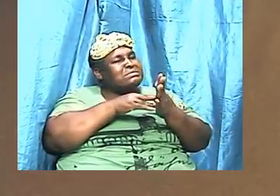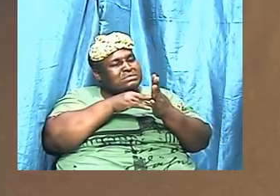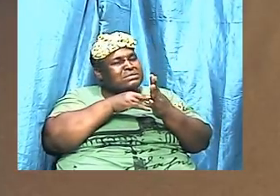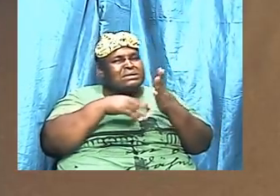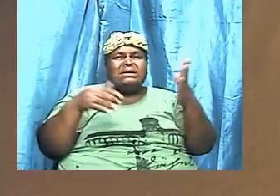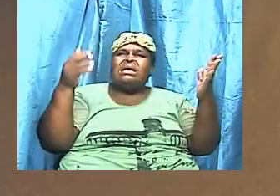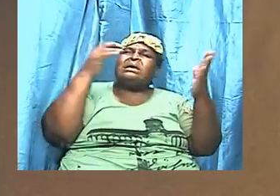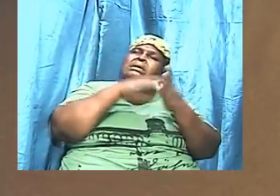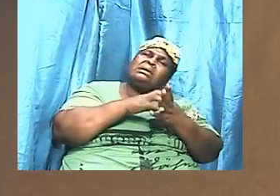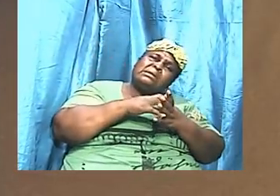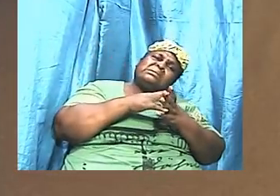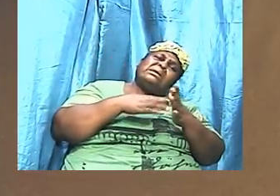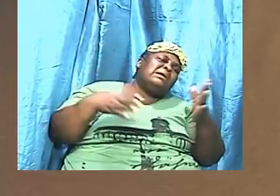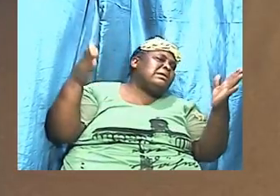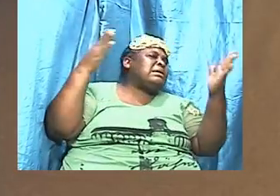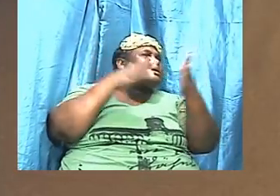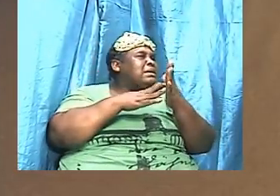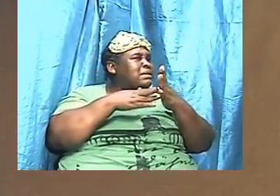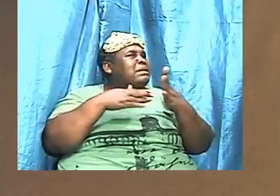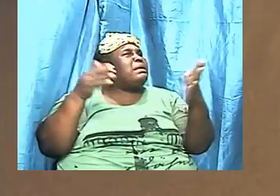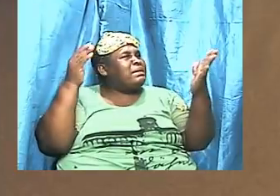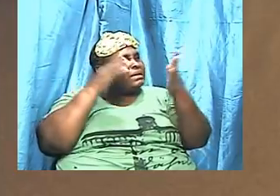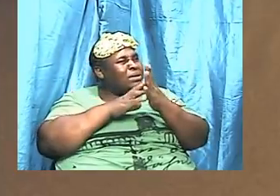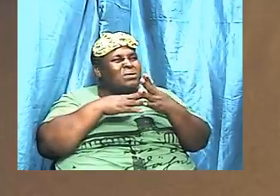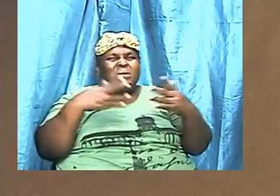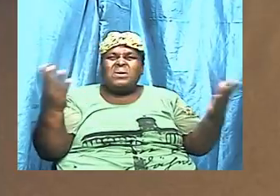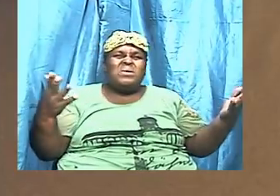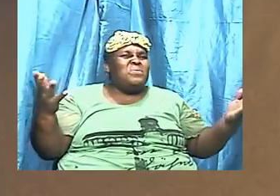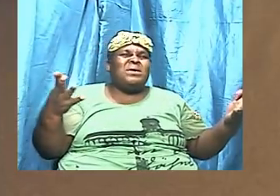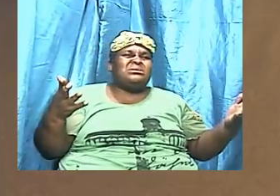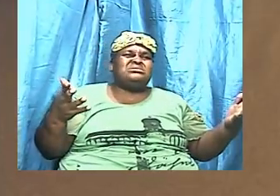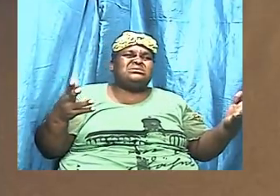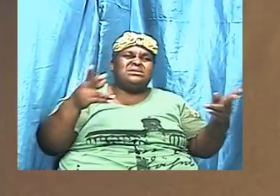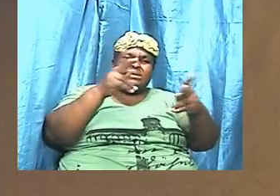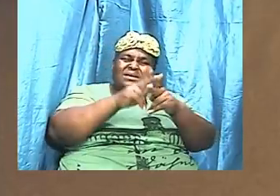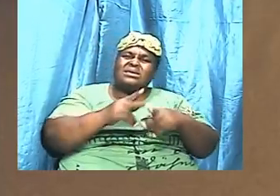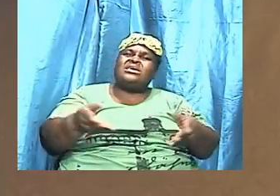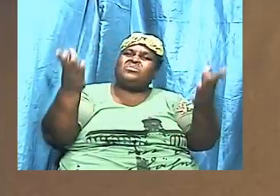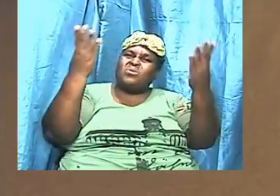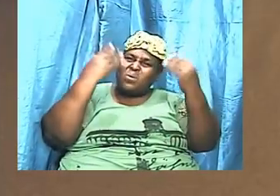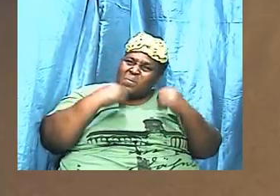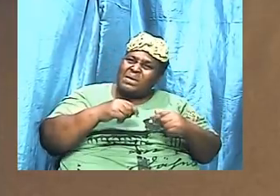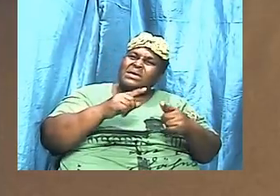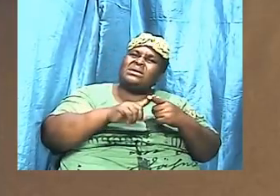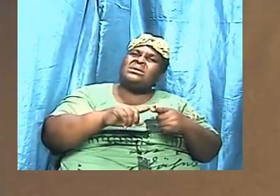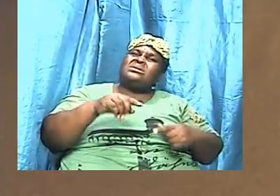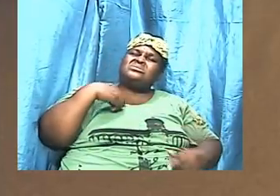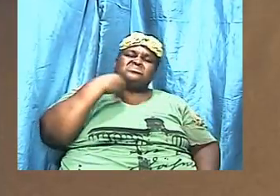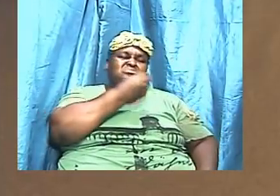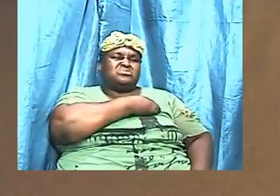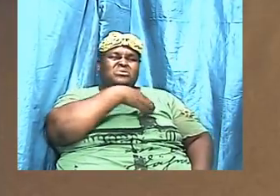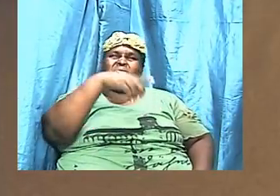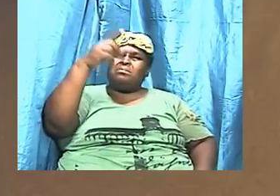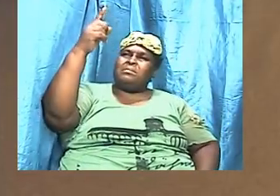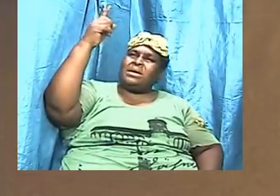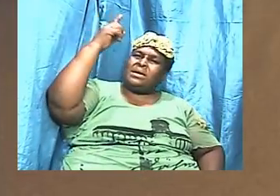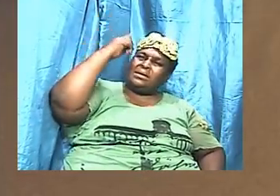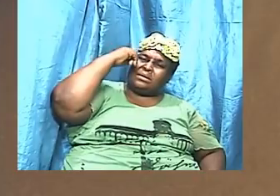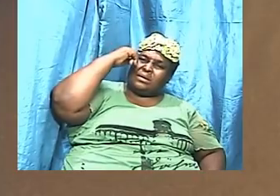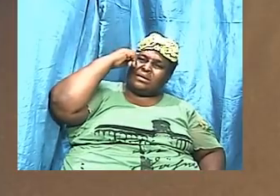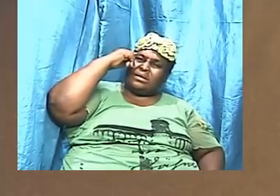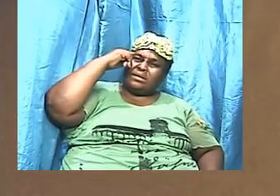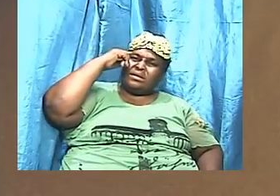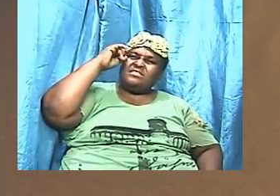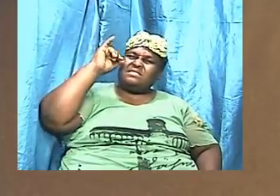what is it that keeps coming to our minds that